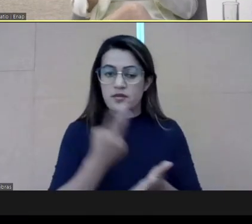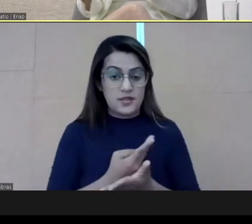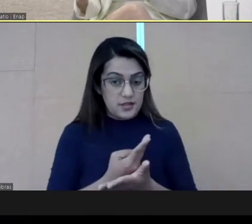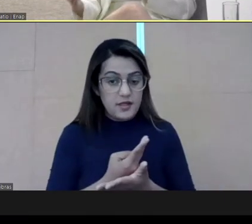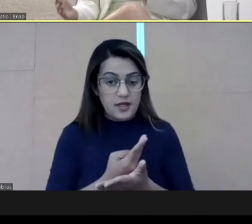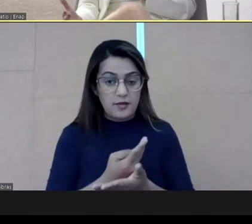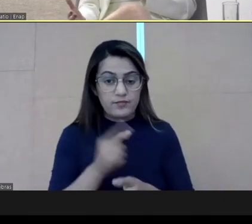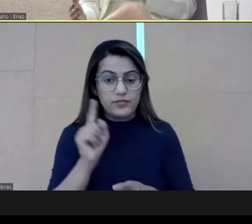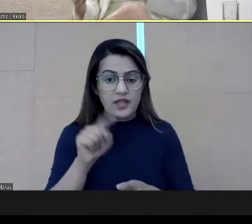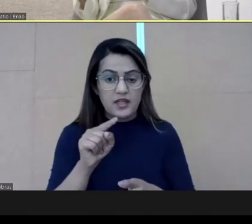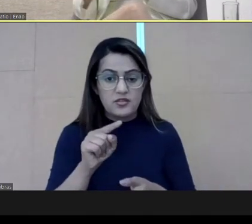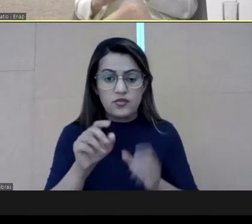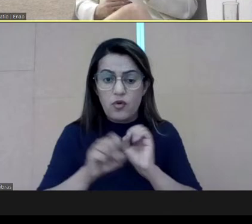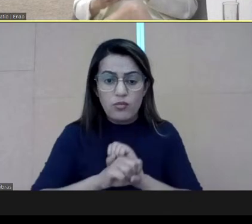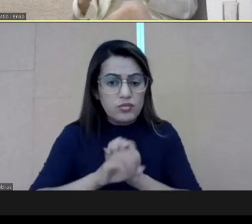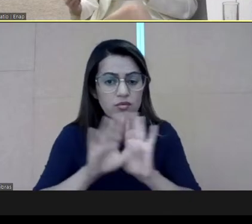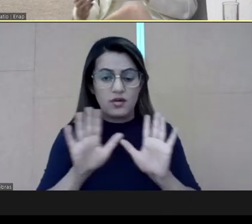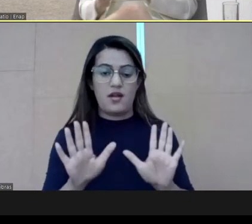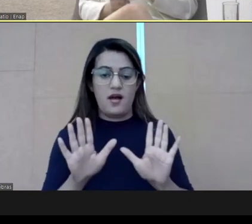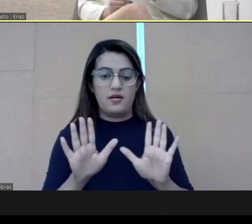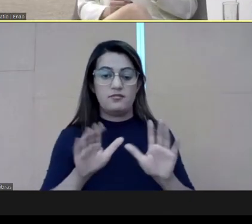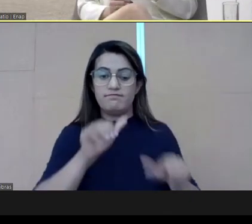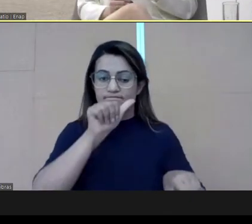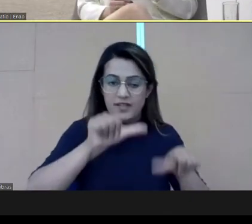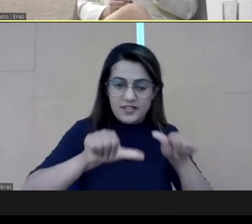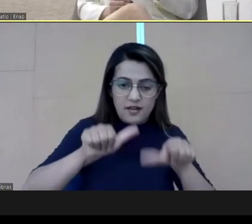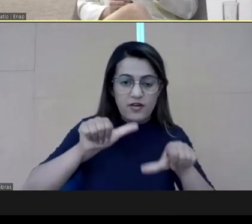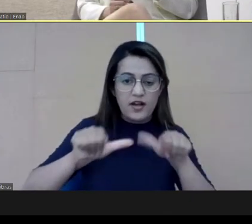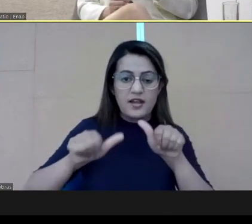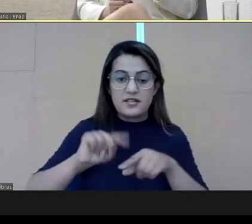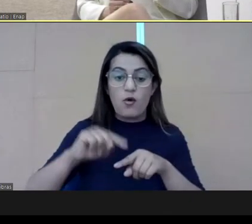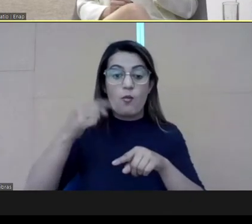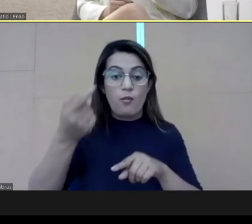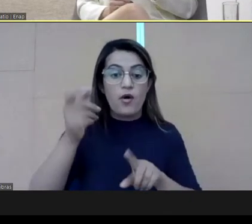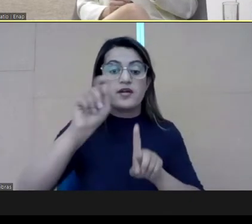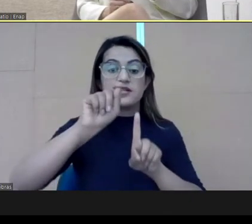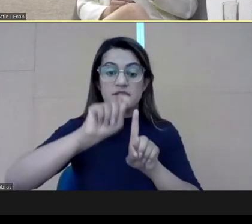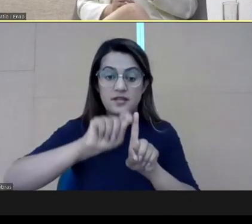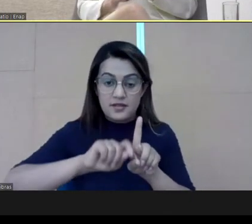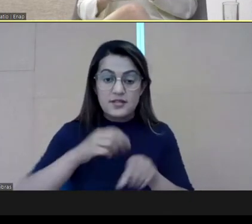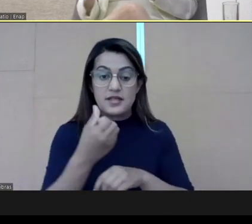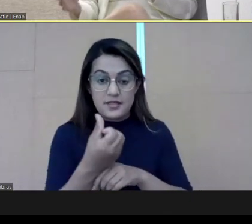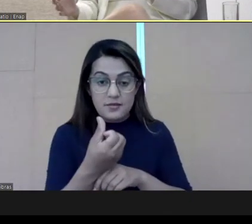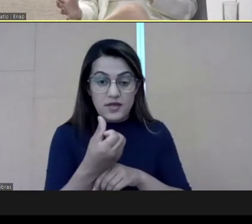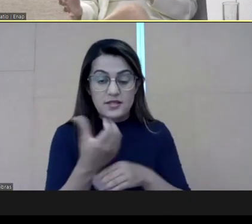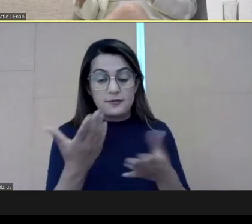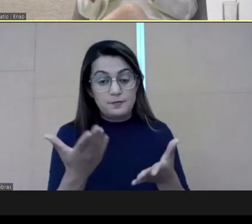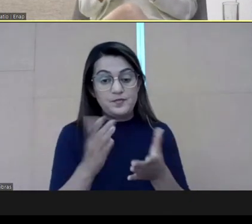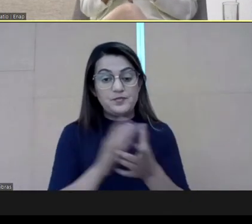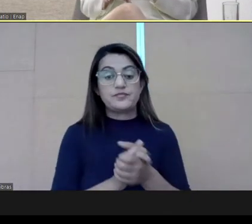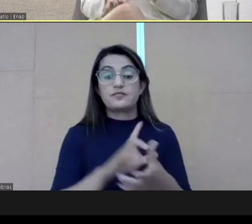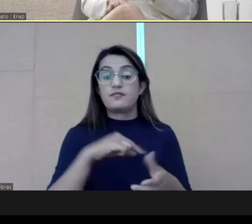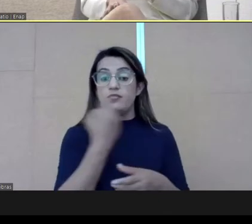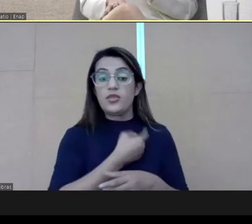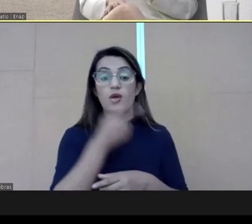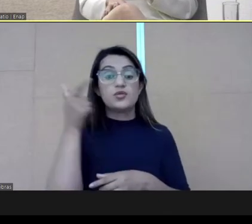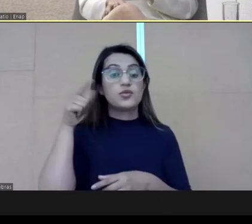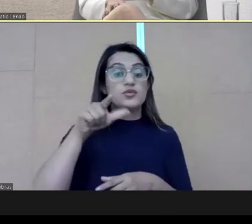would not happen. And this was very clear in this evaluation after six months. So,